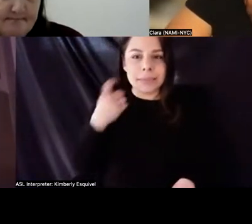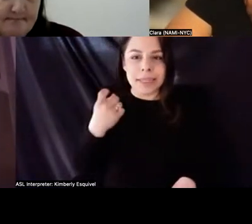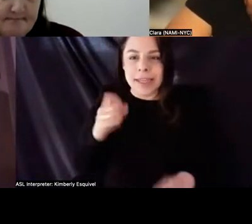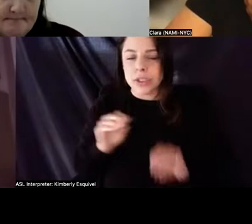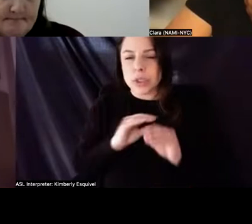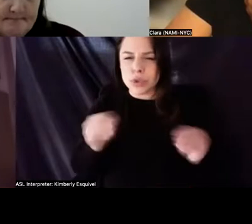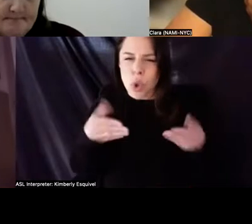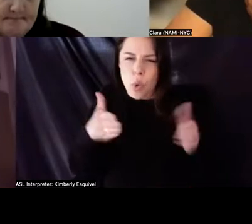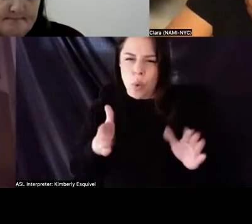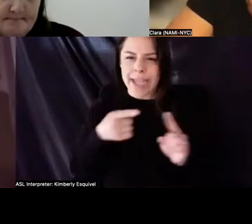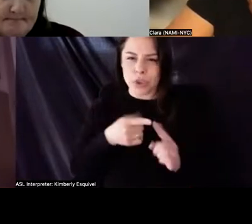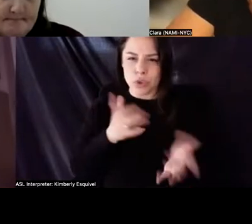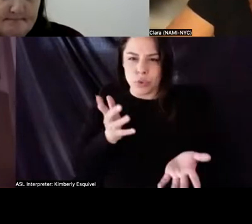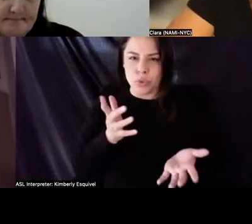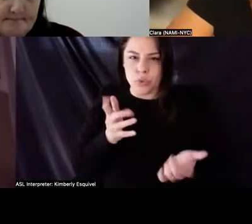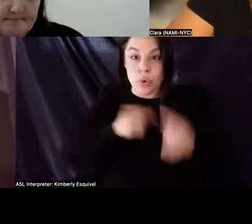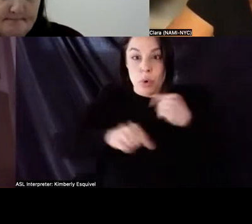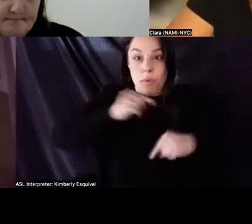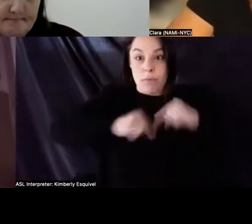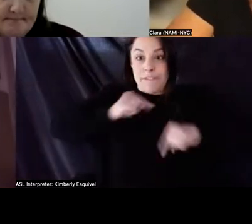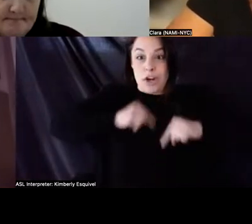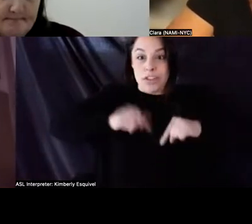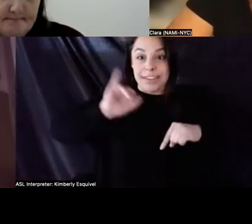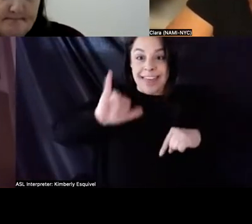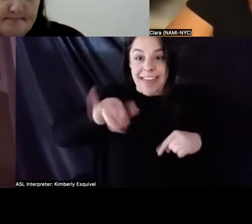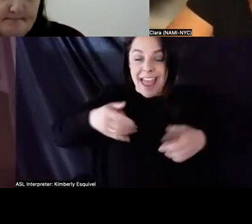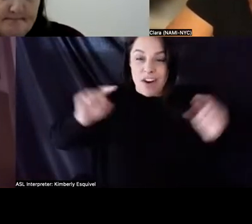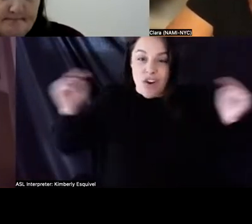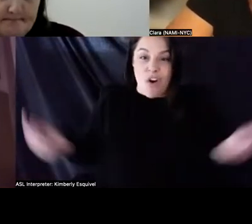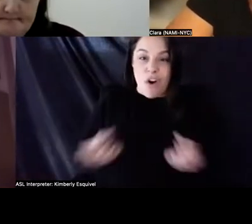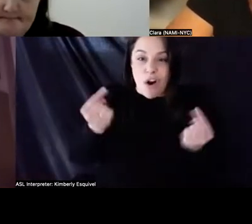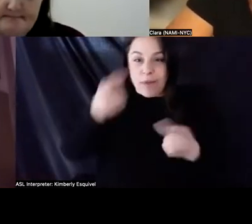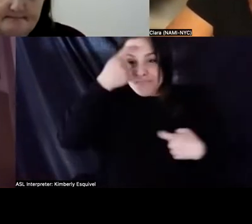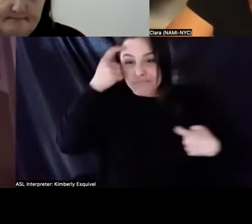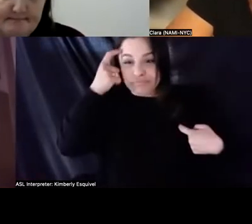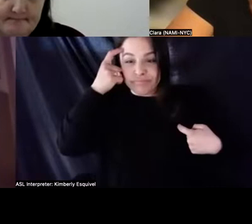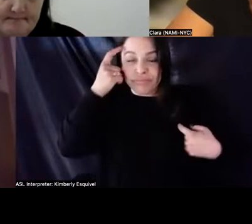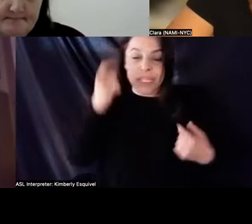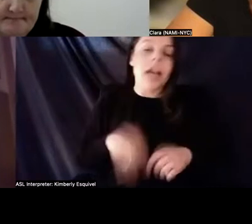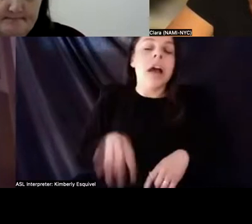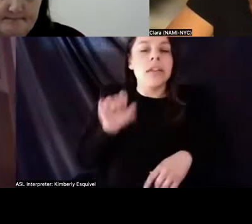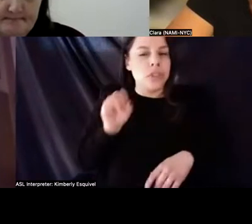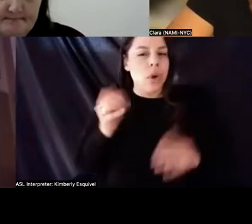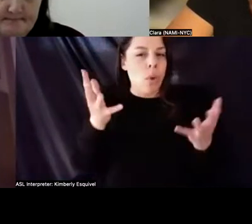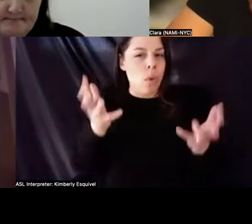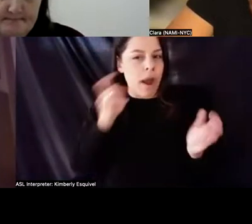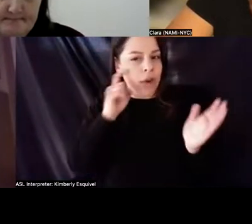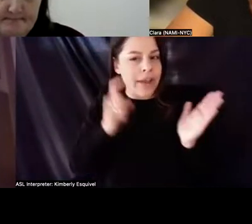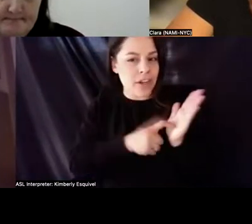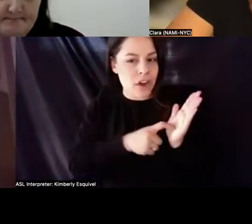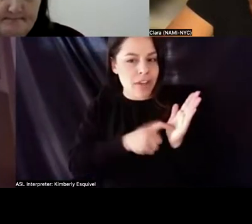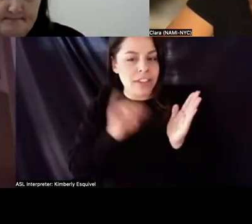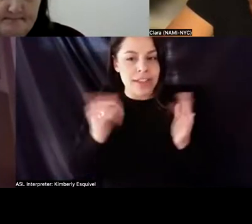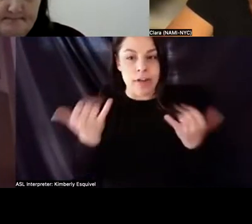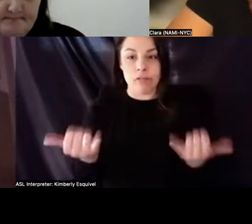undo the harm that's already been done by that invasion into your home space. And so I, I just want to acknowledge that upfront,